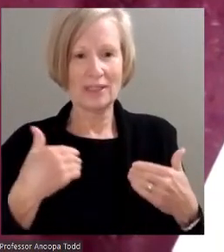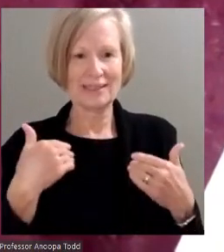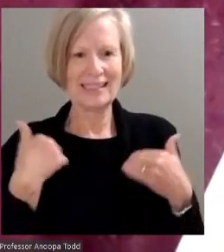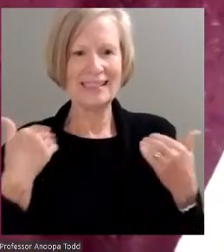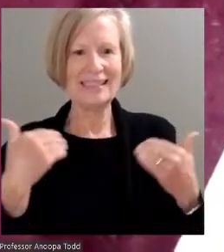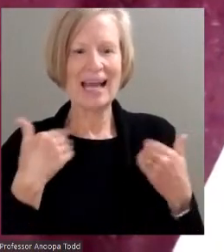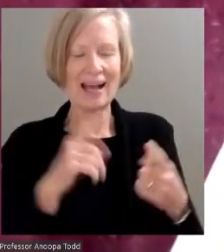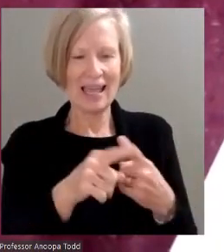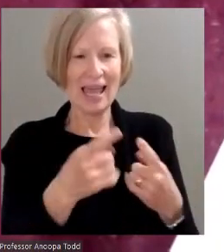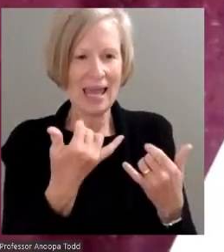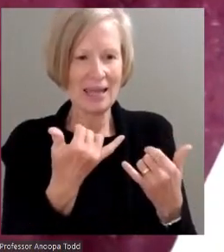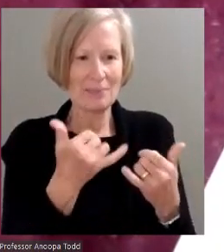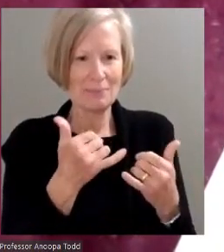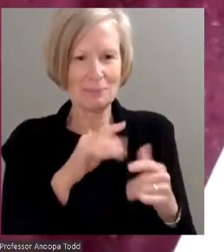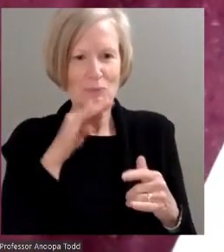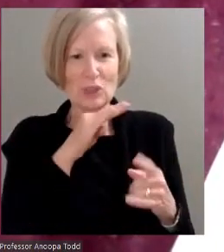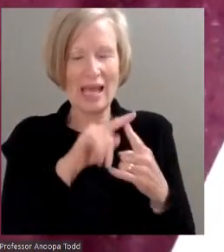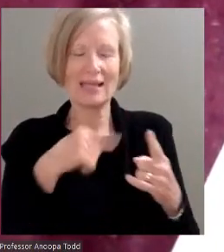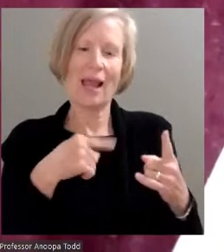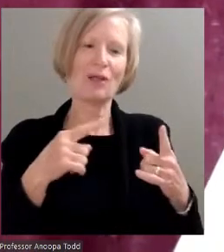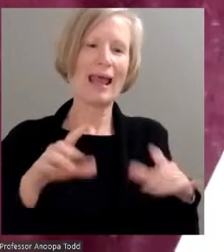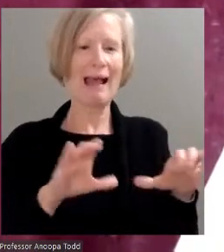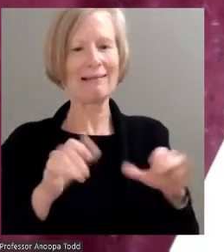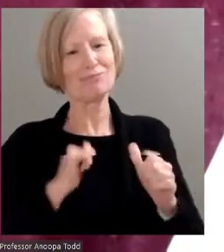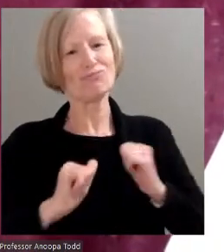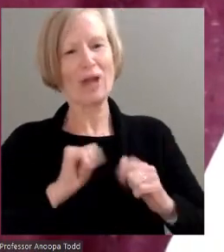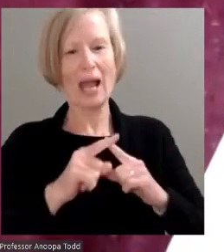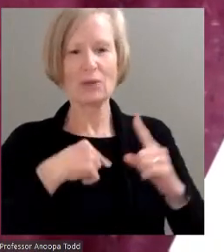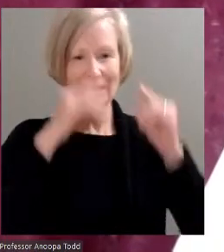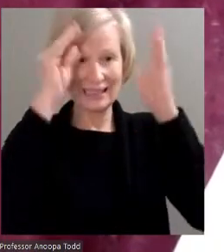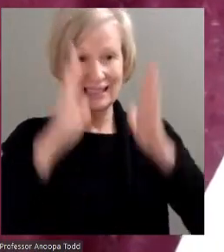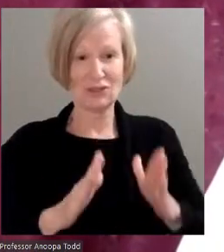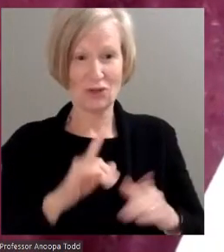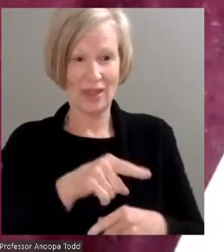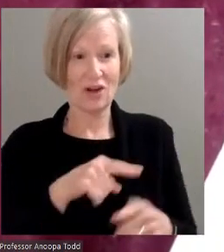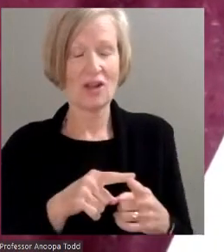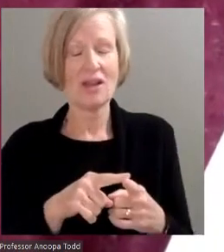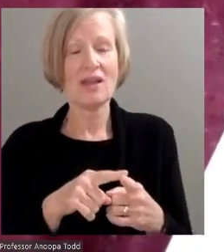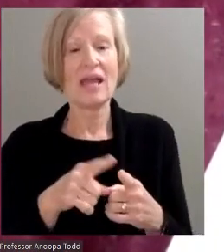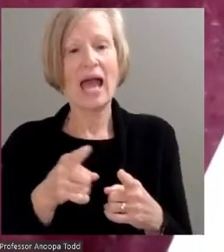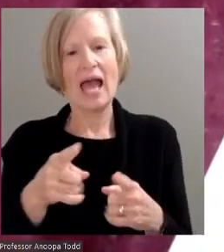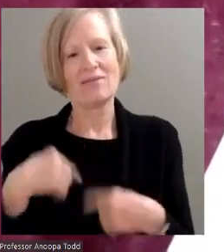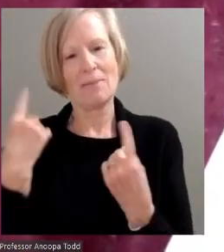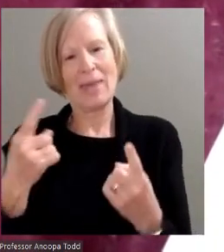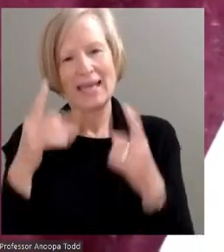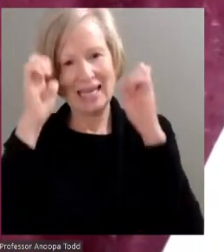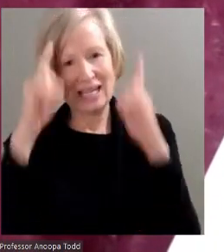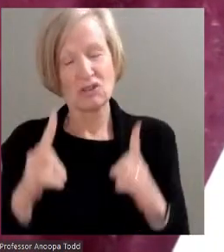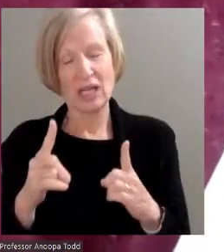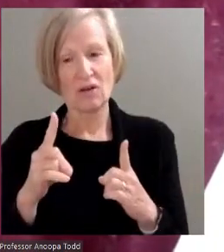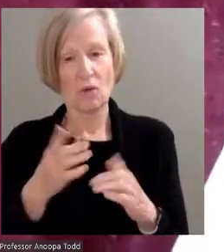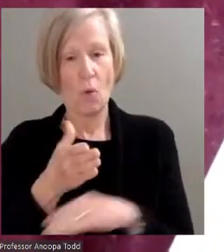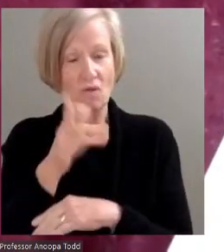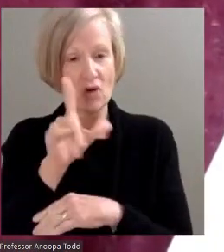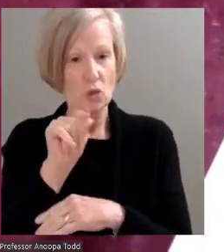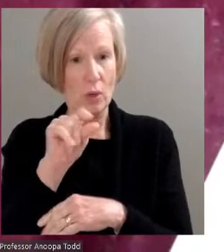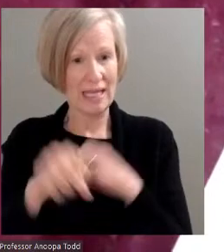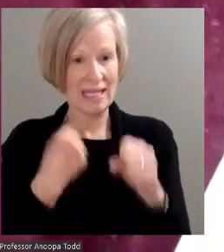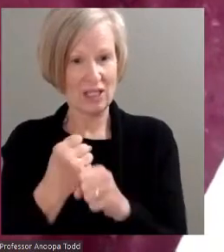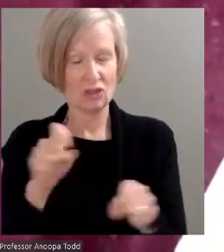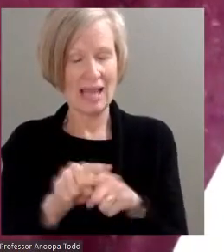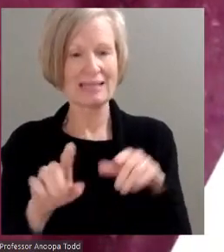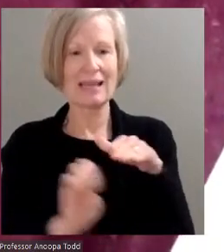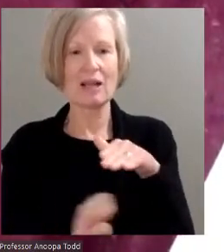chalkboard in the classroom when they were done. I have been an educator for over 20 years as an elementary school